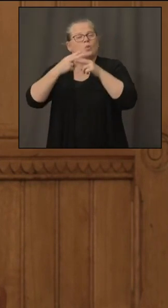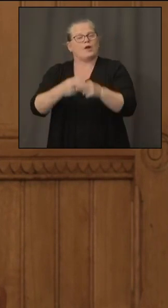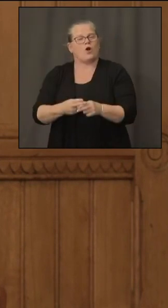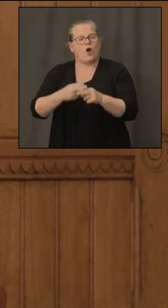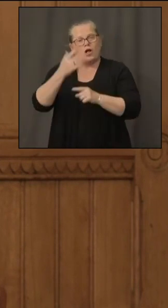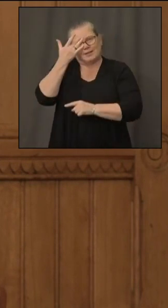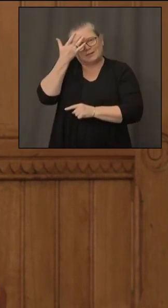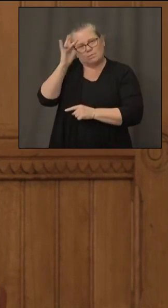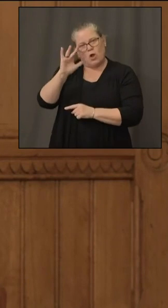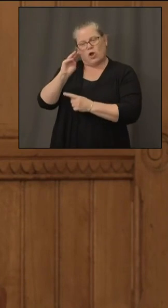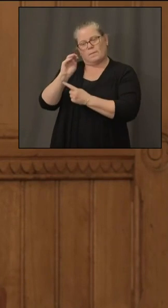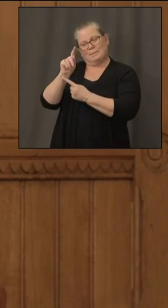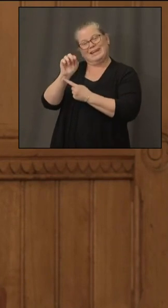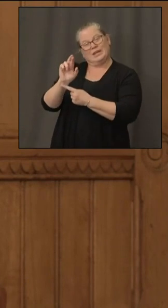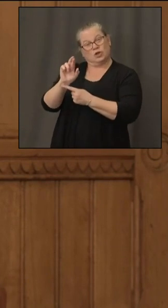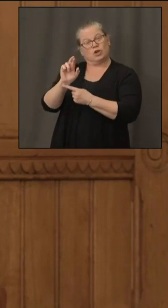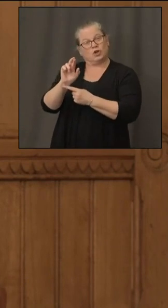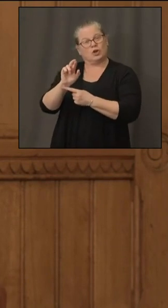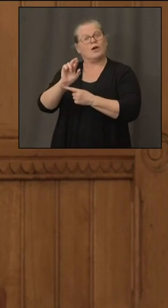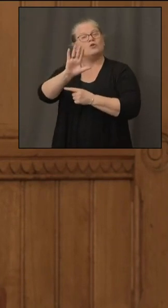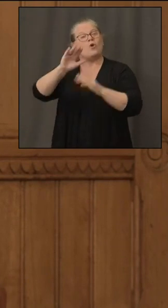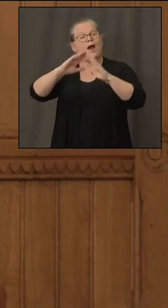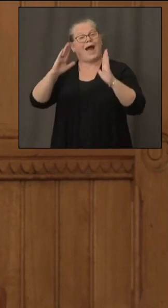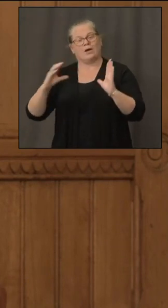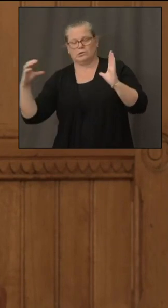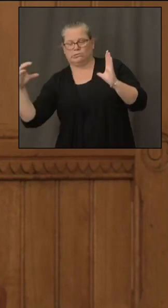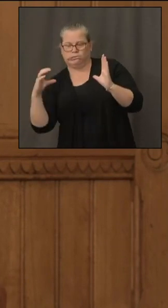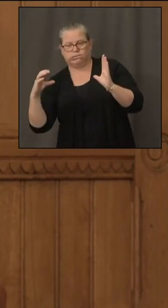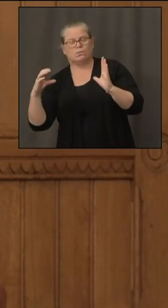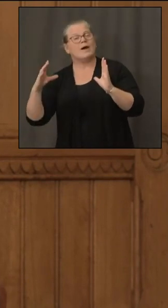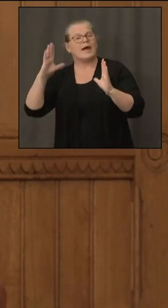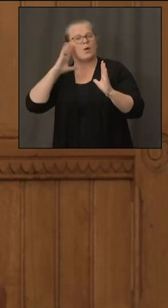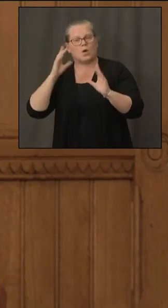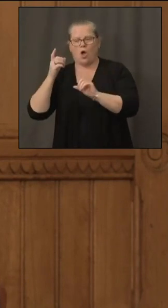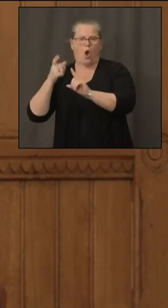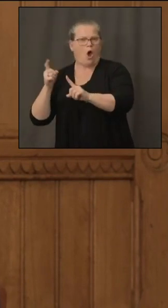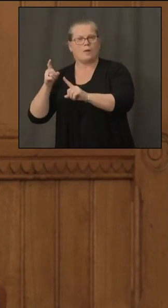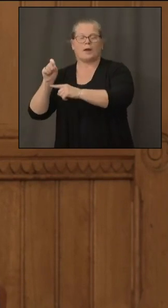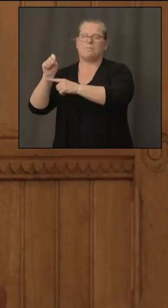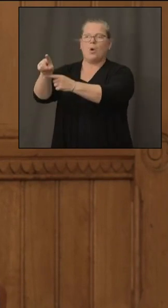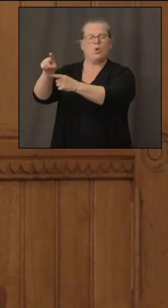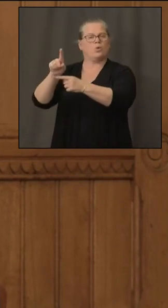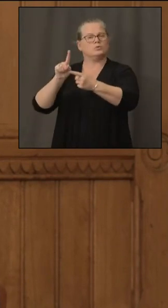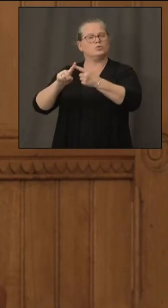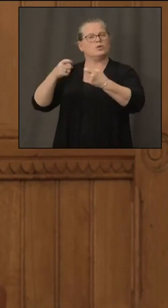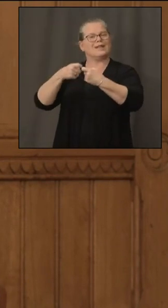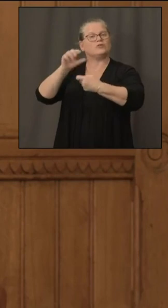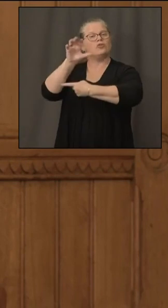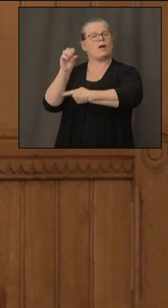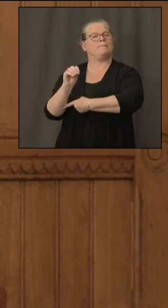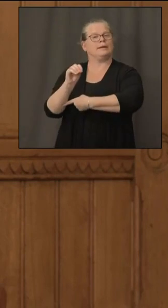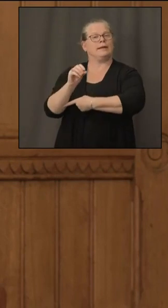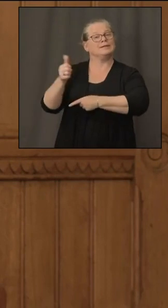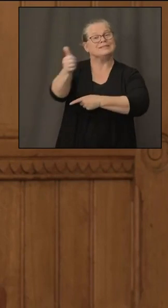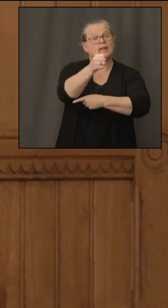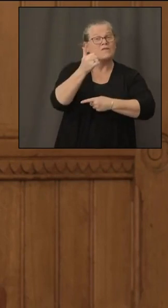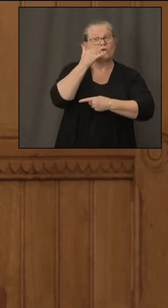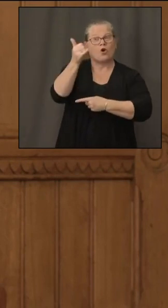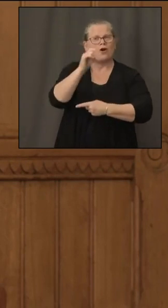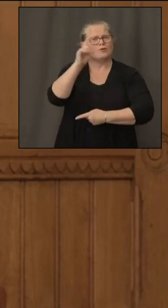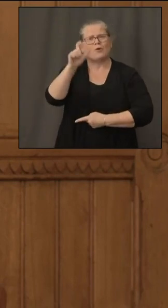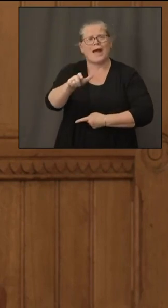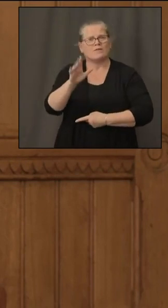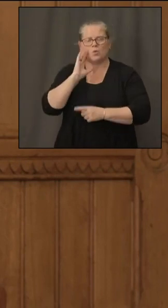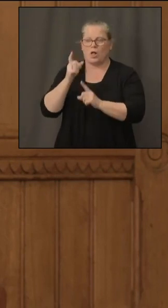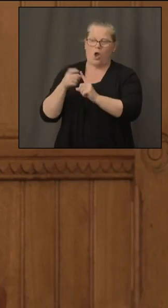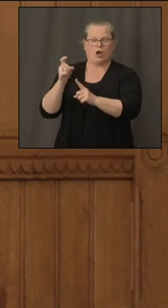having uh to have you call and report it in um we've seen you know that uh many of these investments have been made over the years